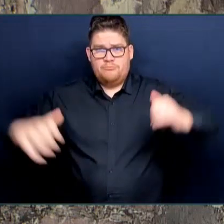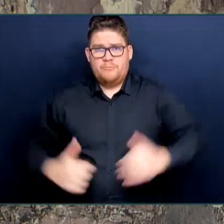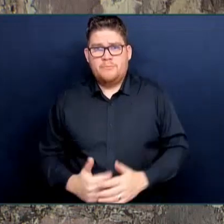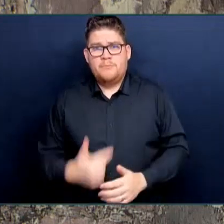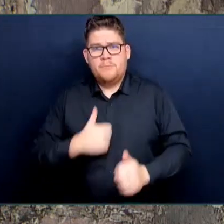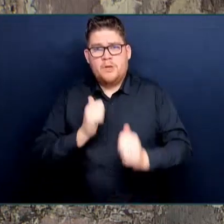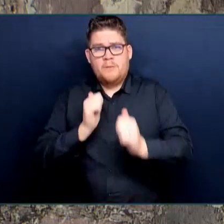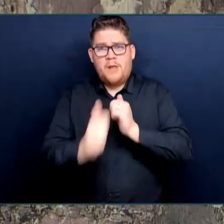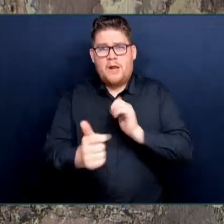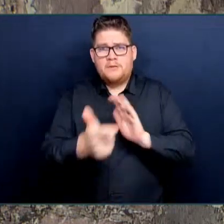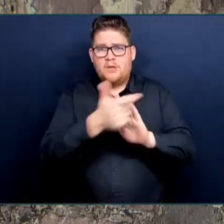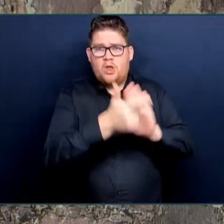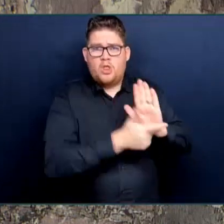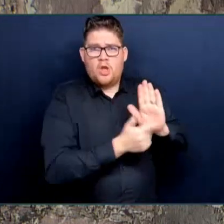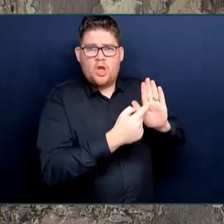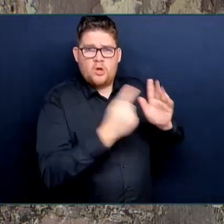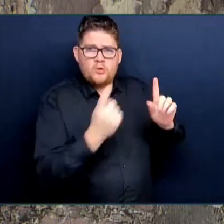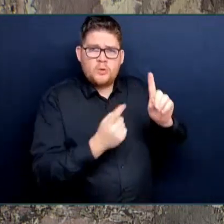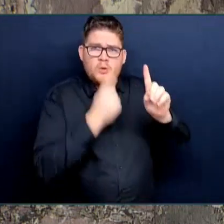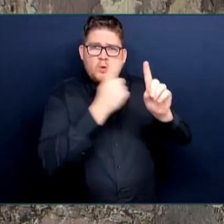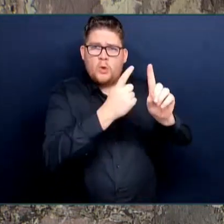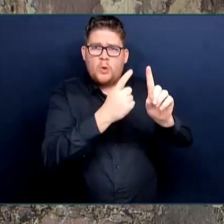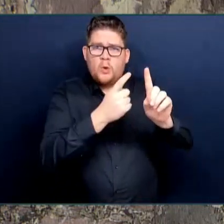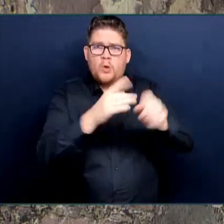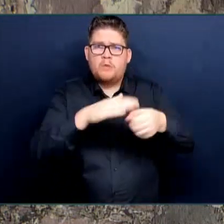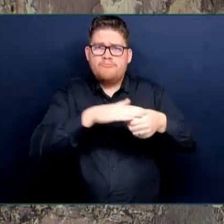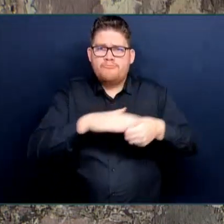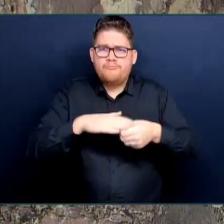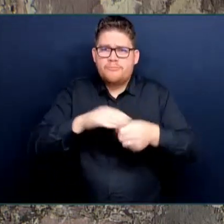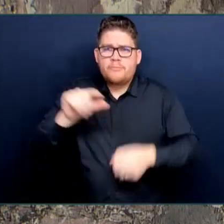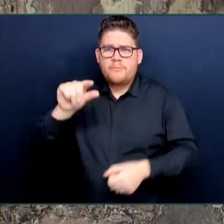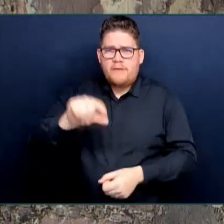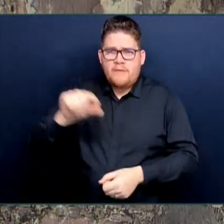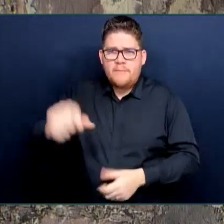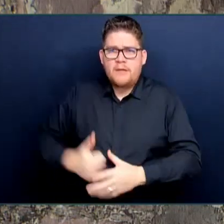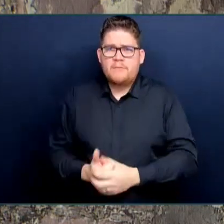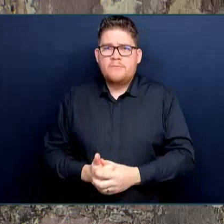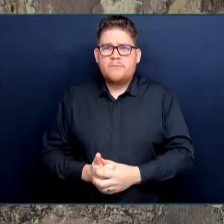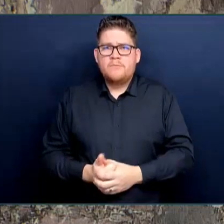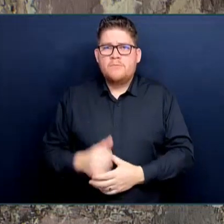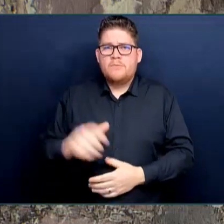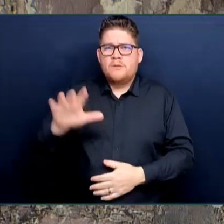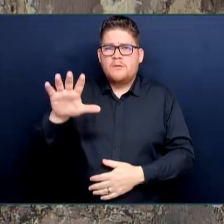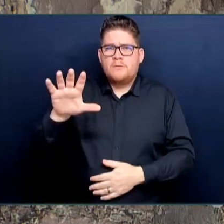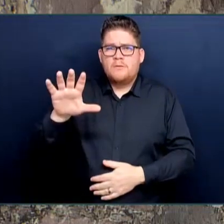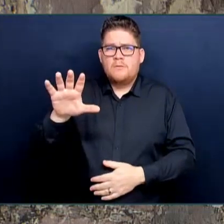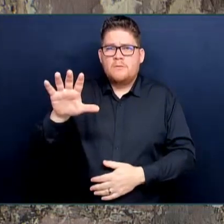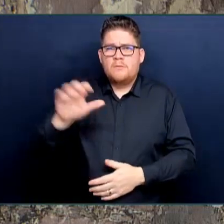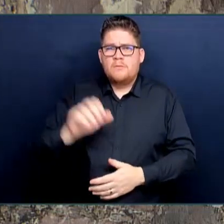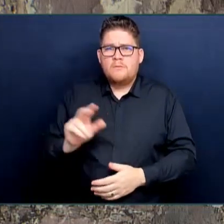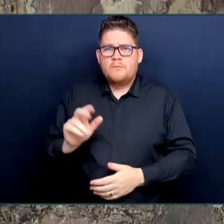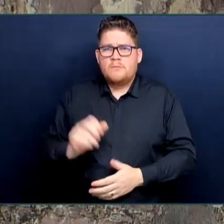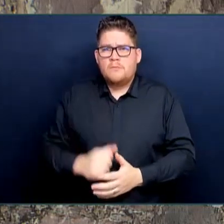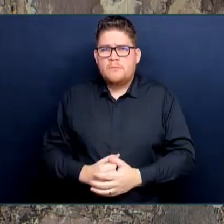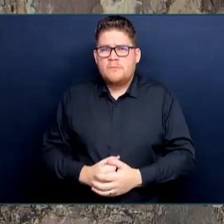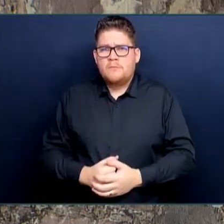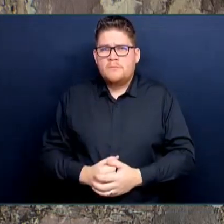announced a half-a-billion-dollar plan to protect tenants in low-cost rental housing. I'm sure the member